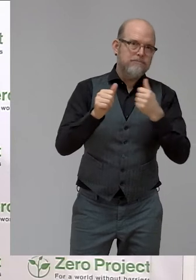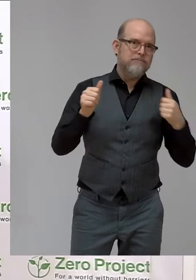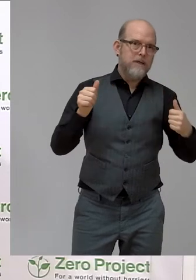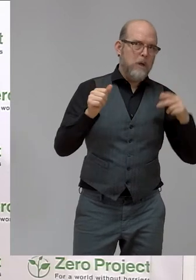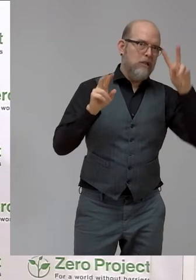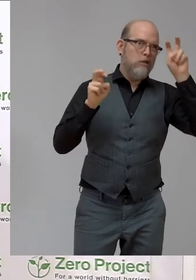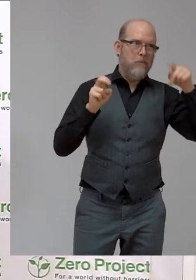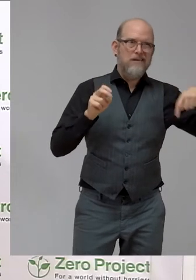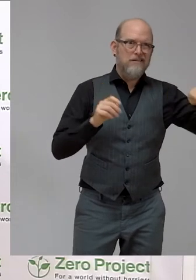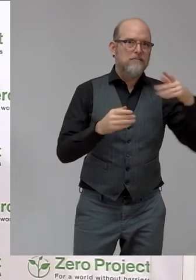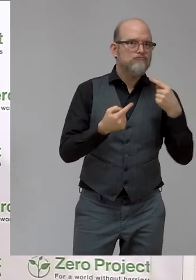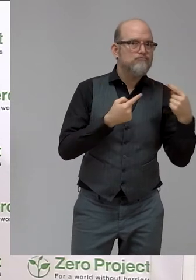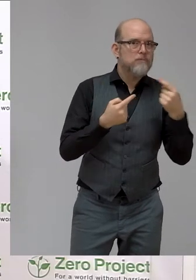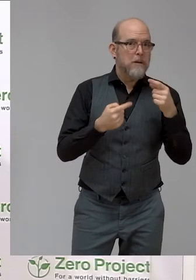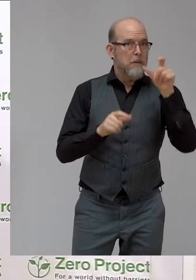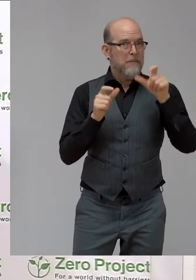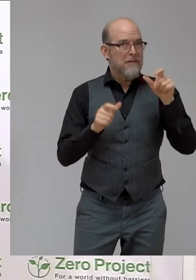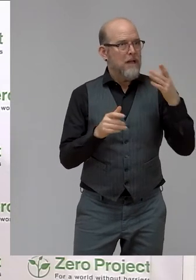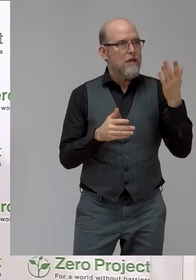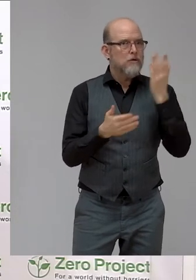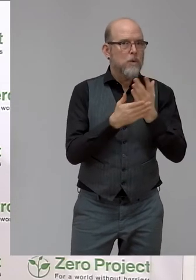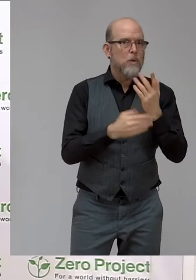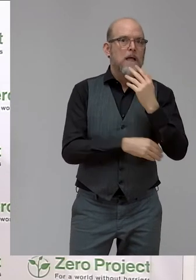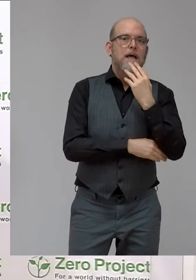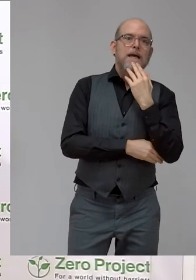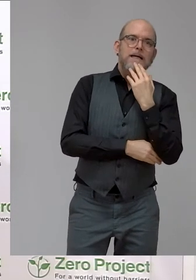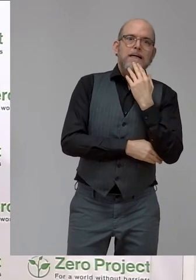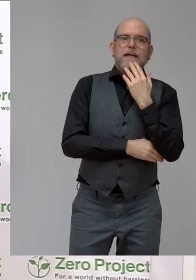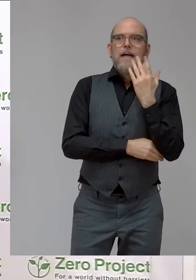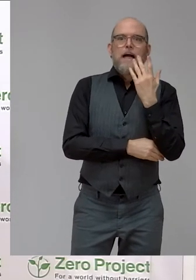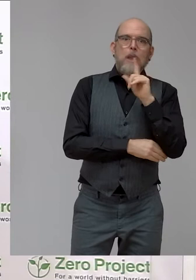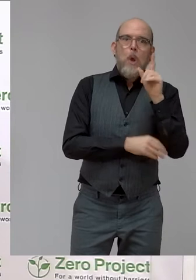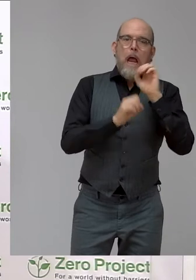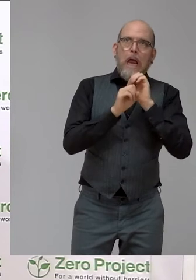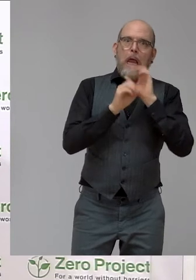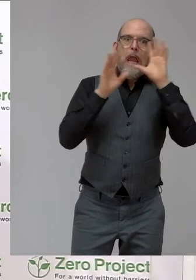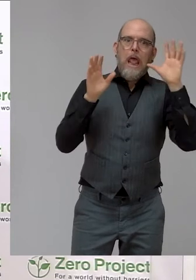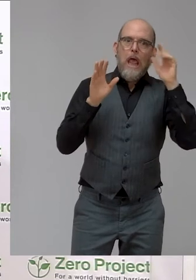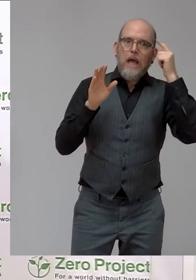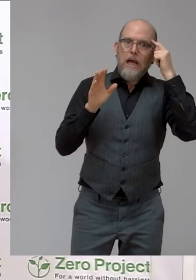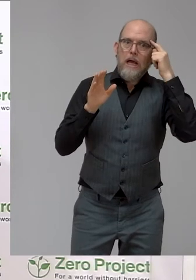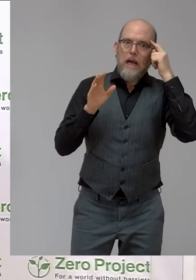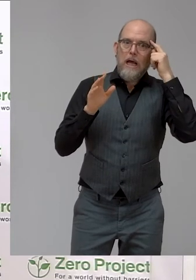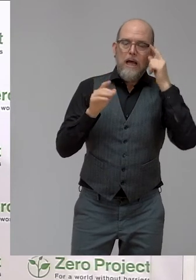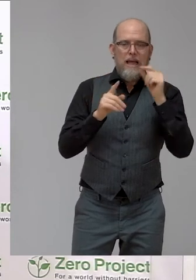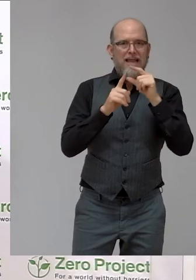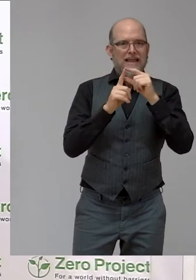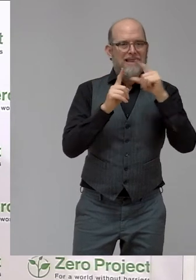decisions would not be really knowledgeable about what this actually means, avoiding the digital gap, what this means creating inclusive